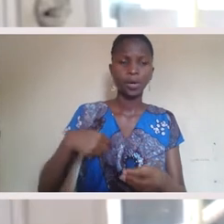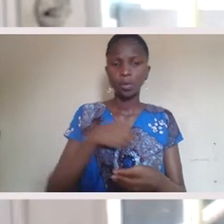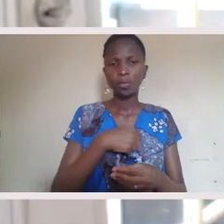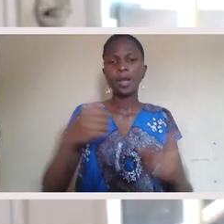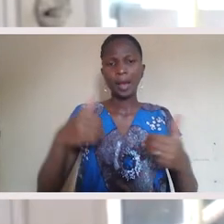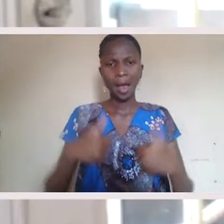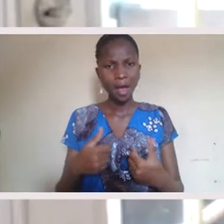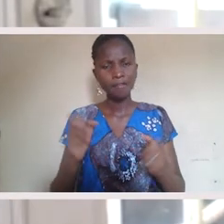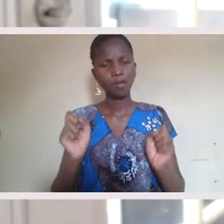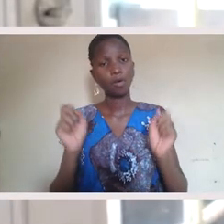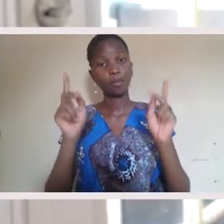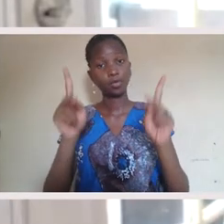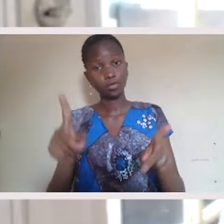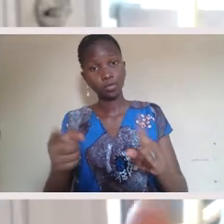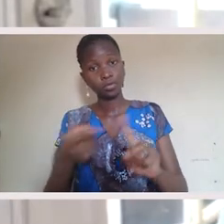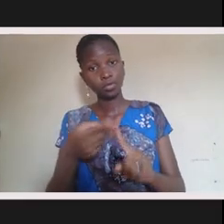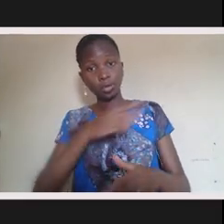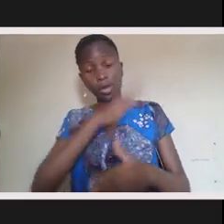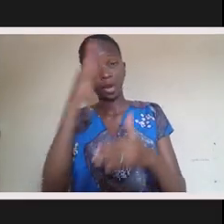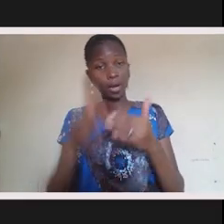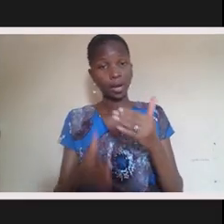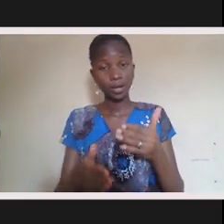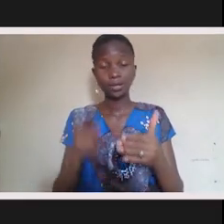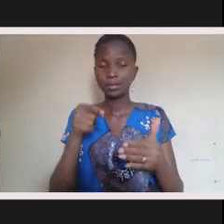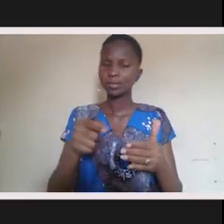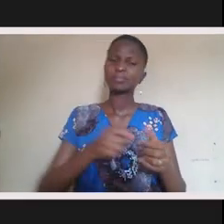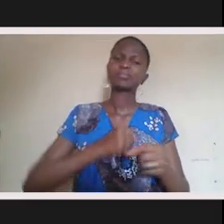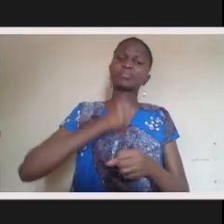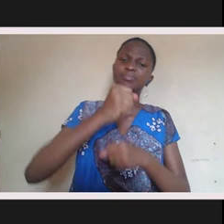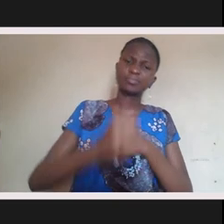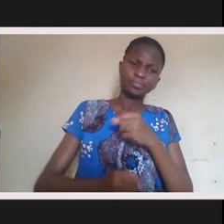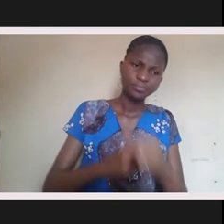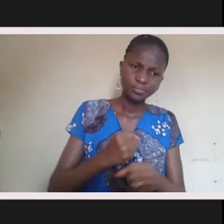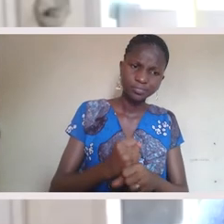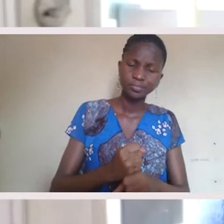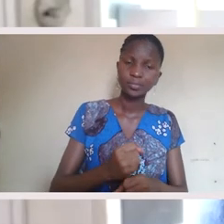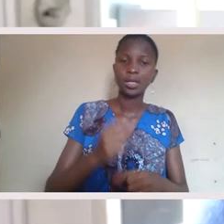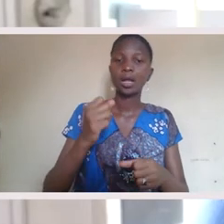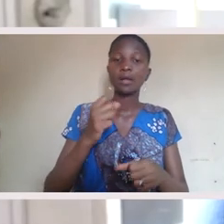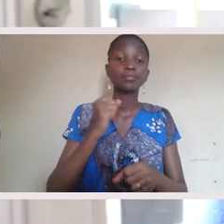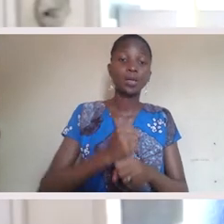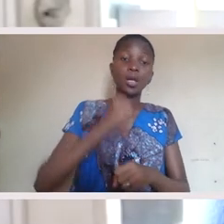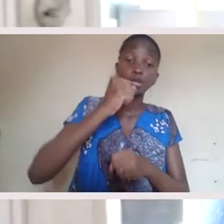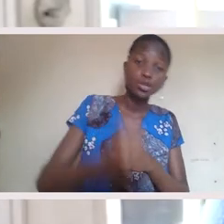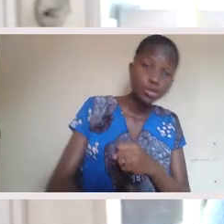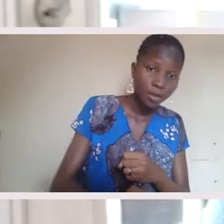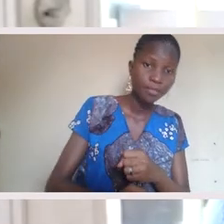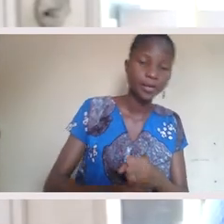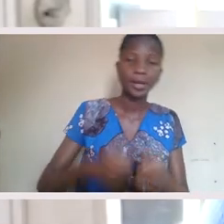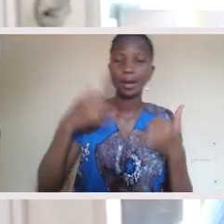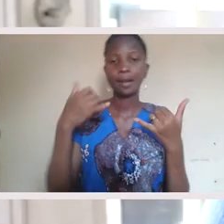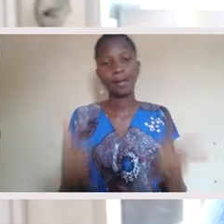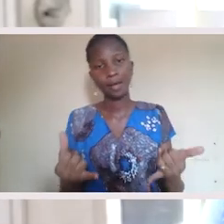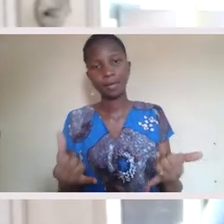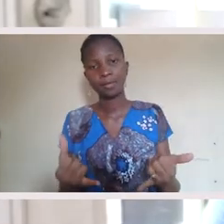great suffering now. Right. And yet we're still trying, you know, this is why I practice something called